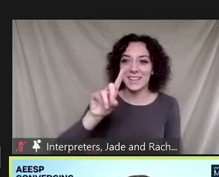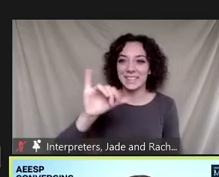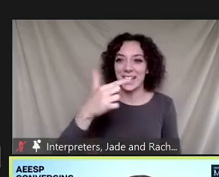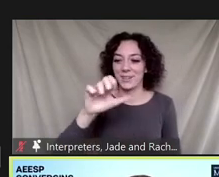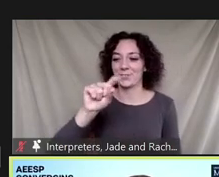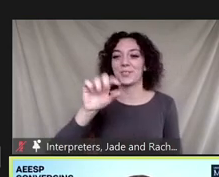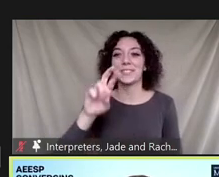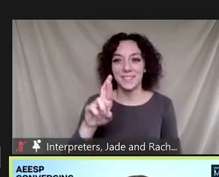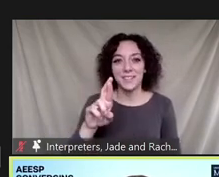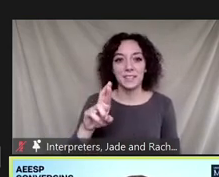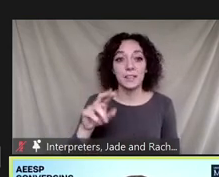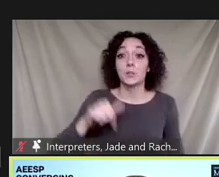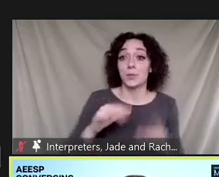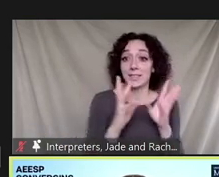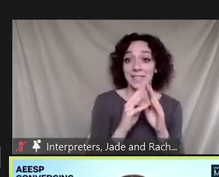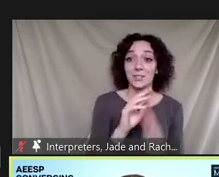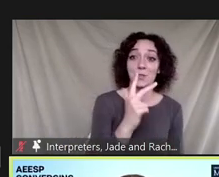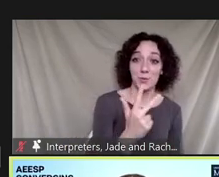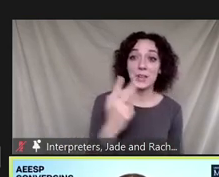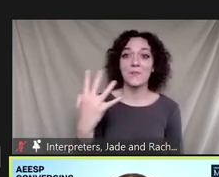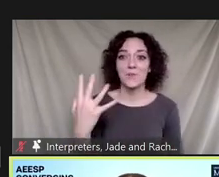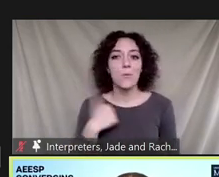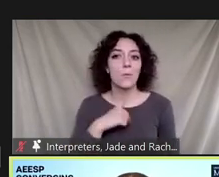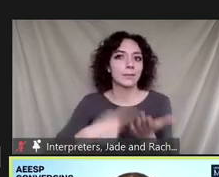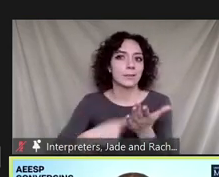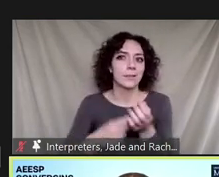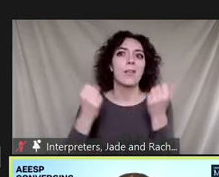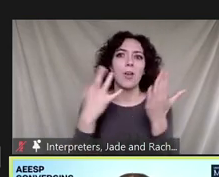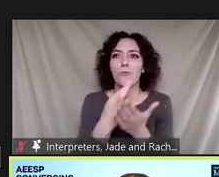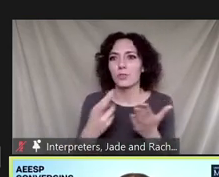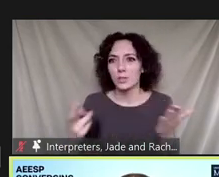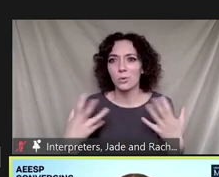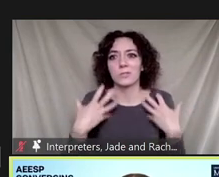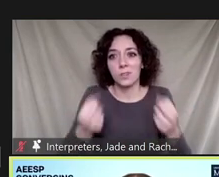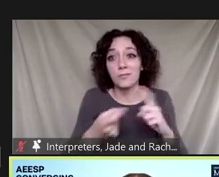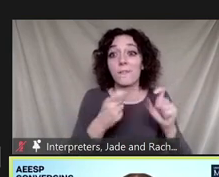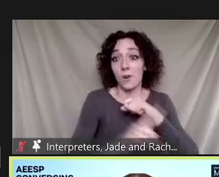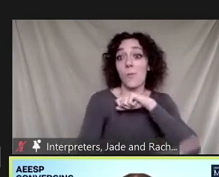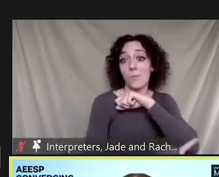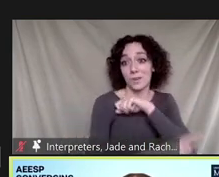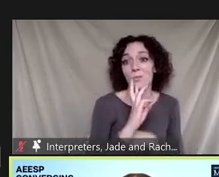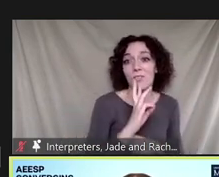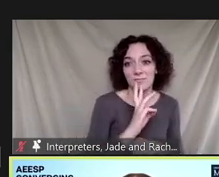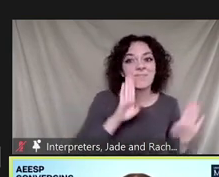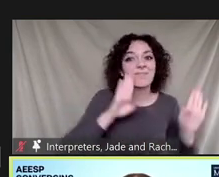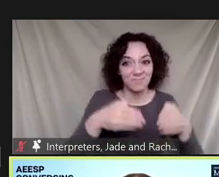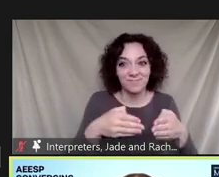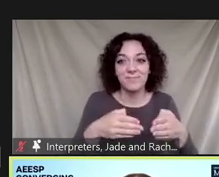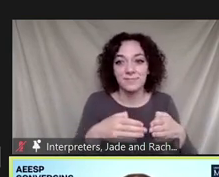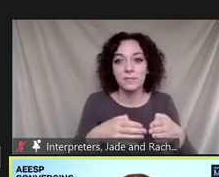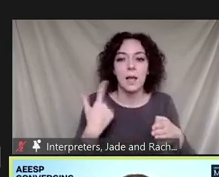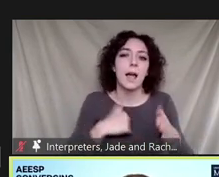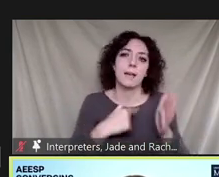sessions sessions three and four we talked a lot about resource recovery from wastewater i briefly demonstrated ways we can